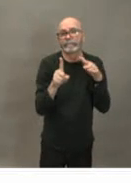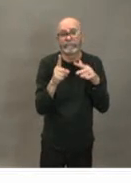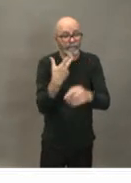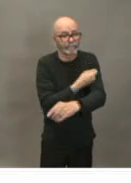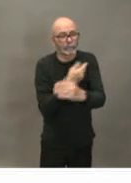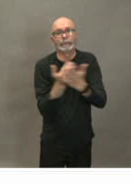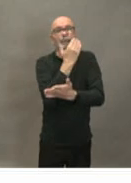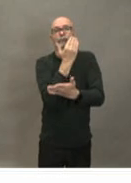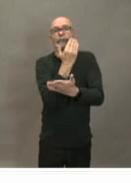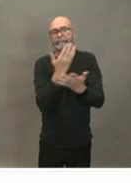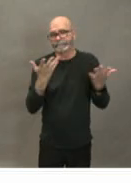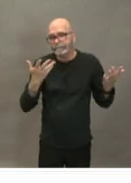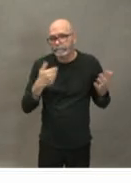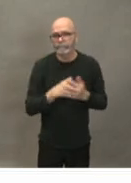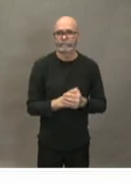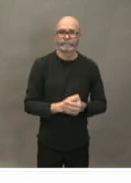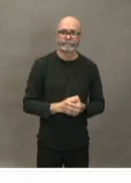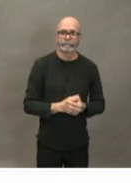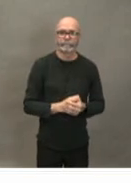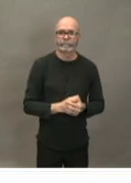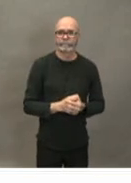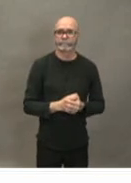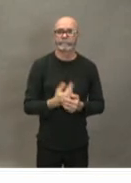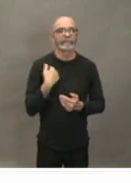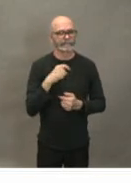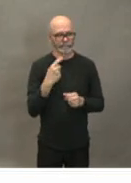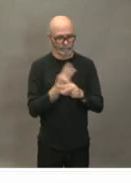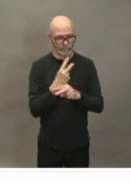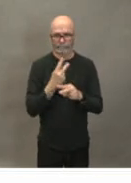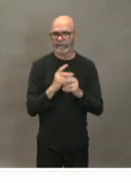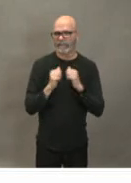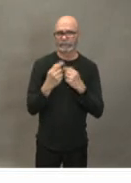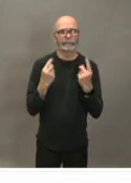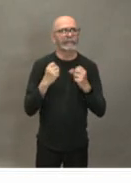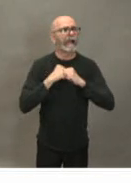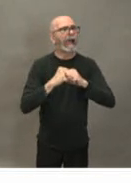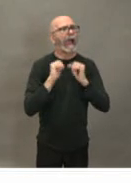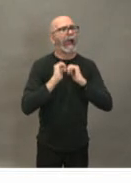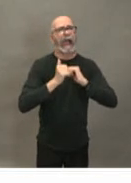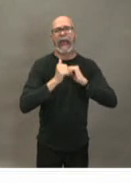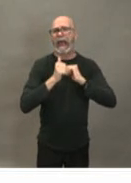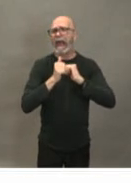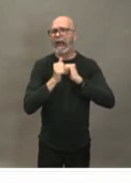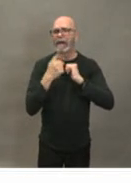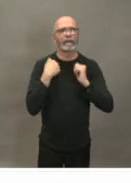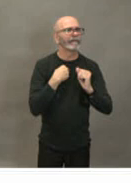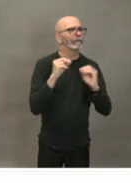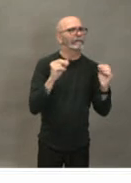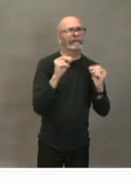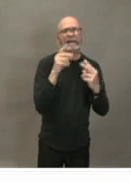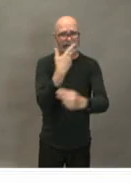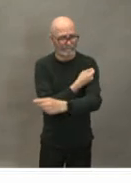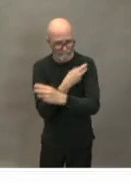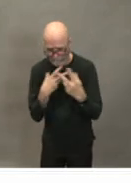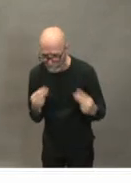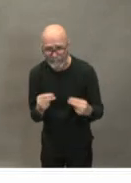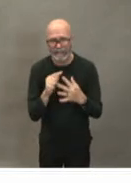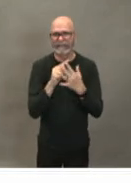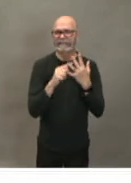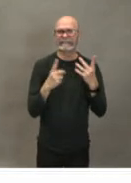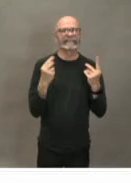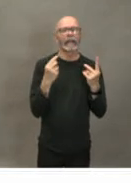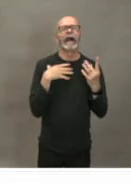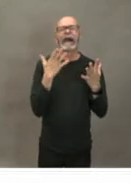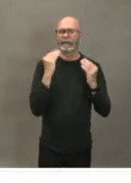where there's no underlying immunity and no vaccine relying on understanding how the how the virus is spread and